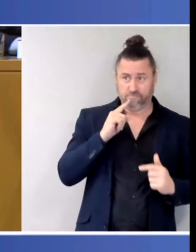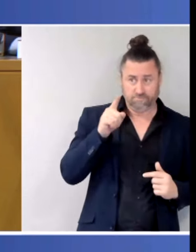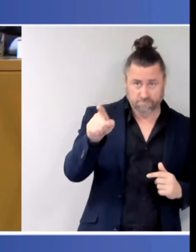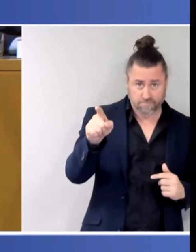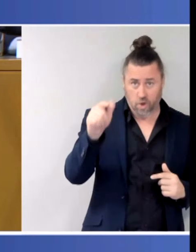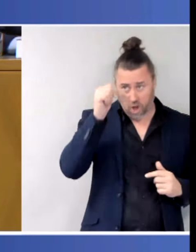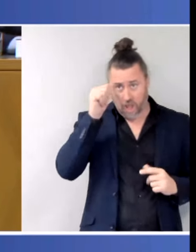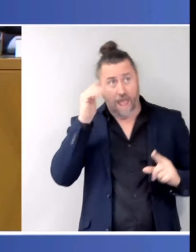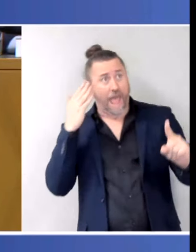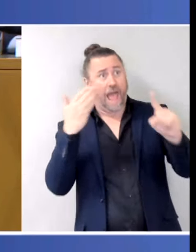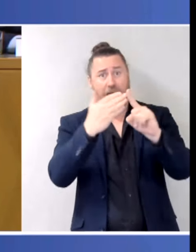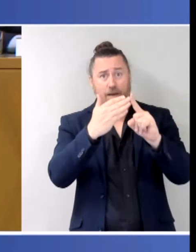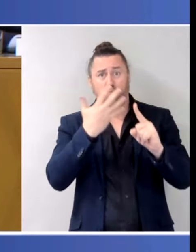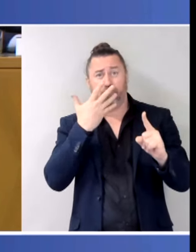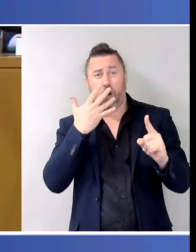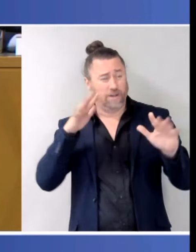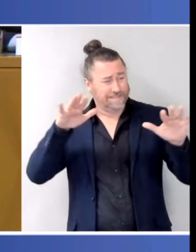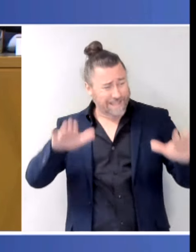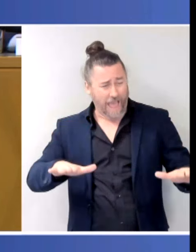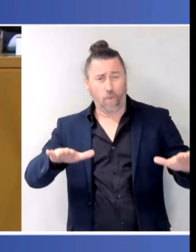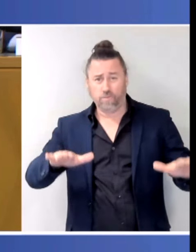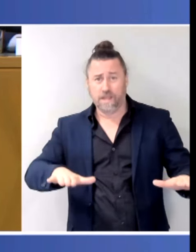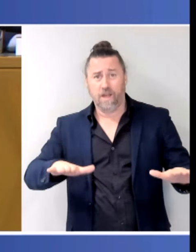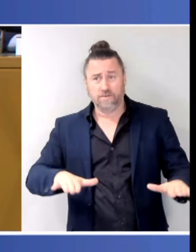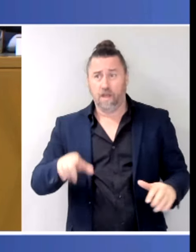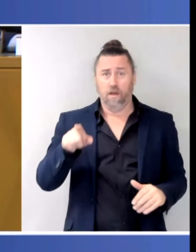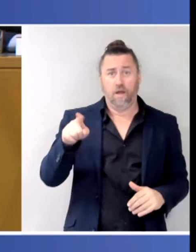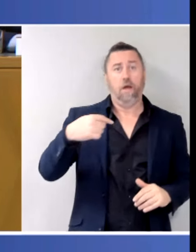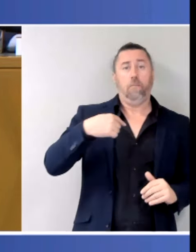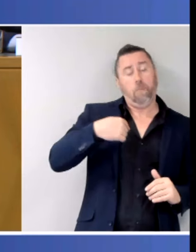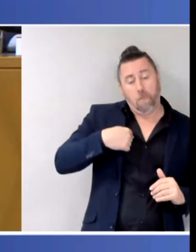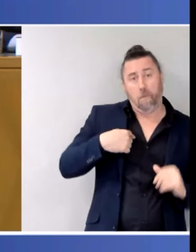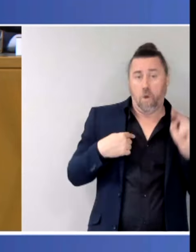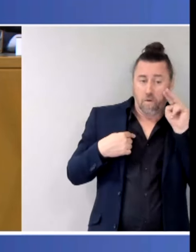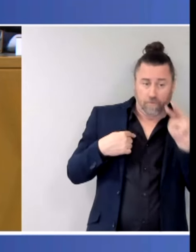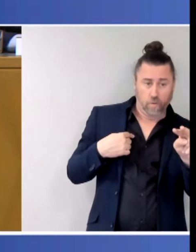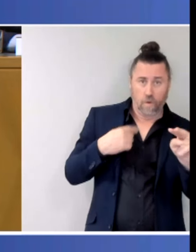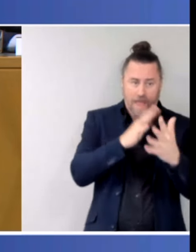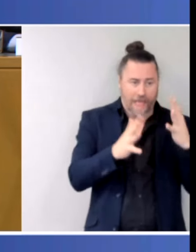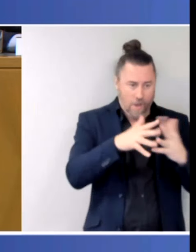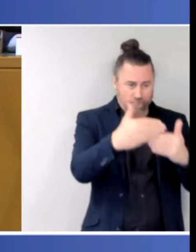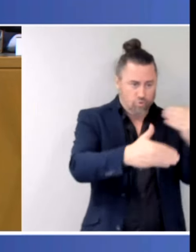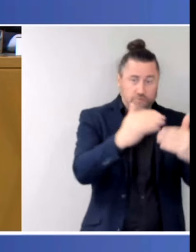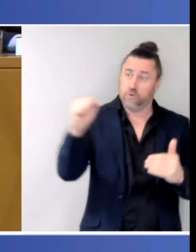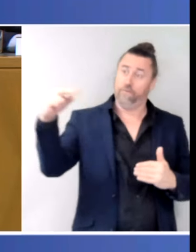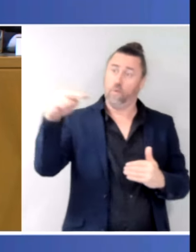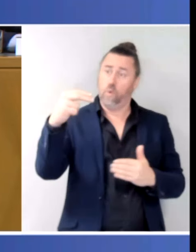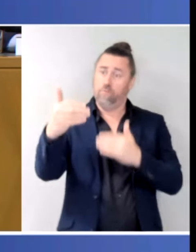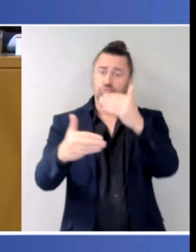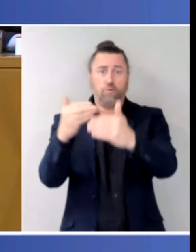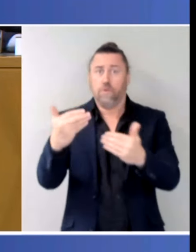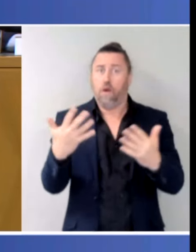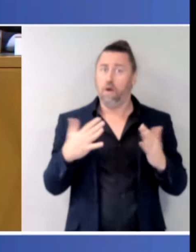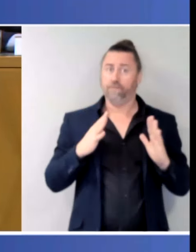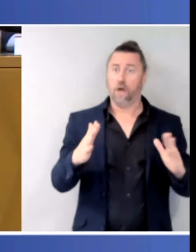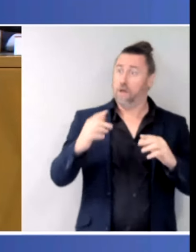inflation. The government has a different responsibility. We've got a responsibility to our constituents and to the